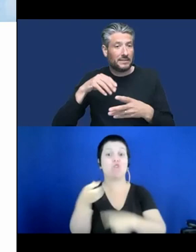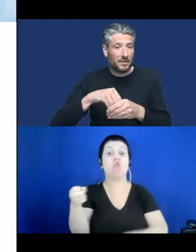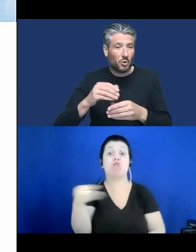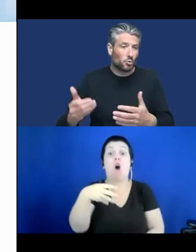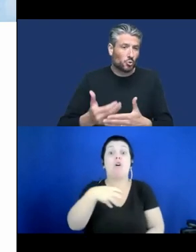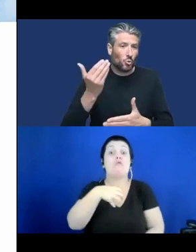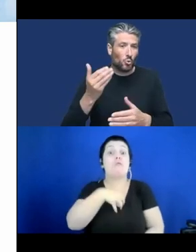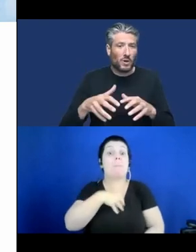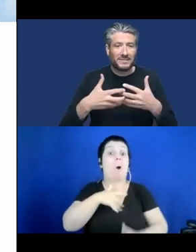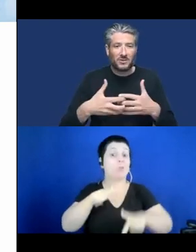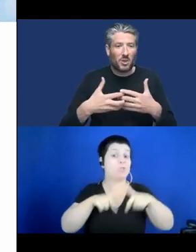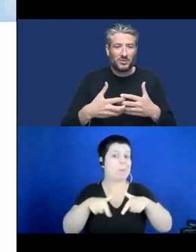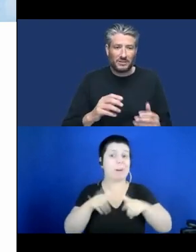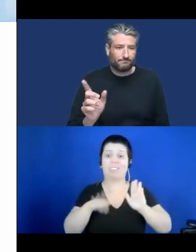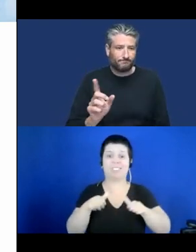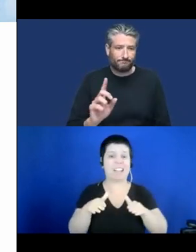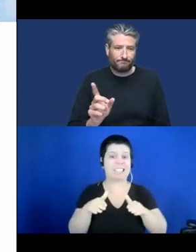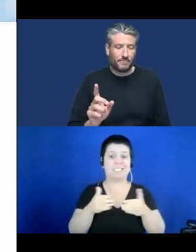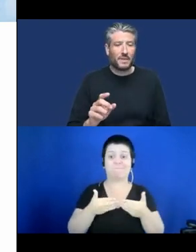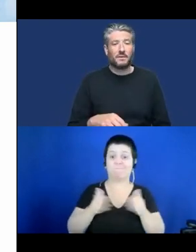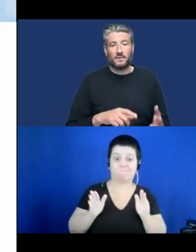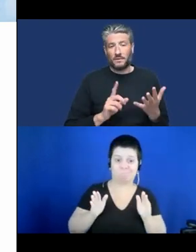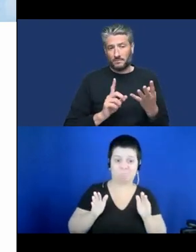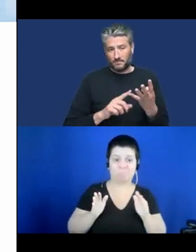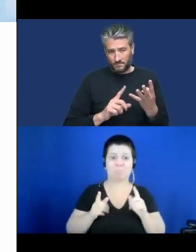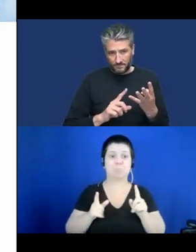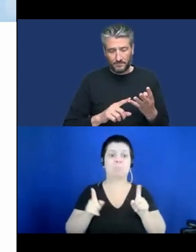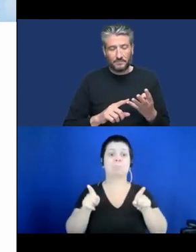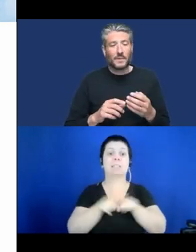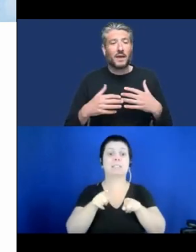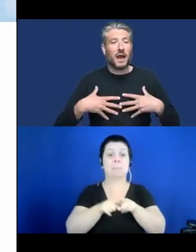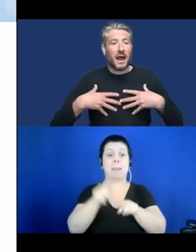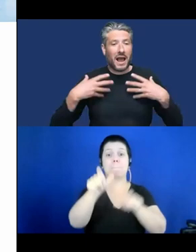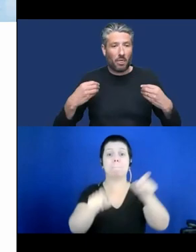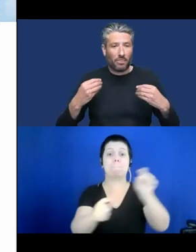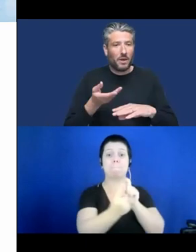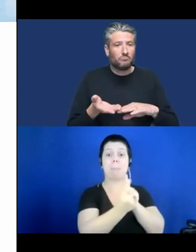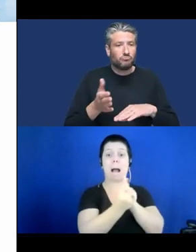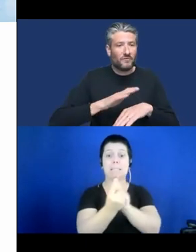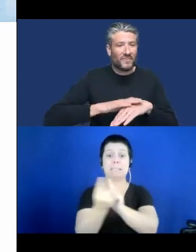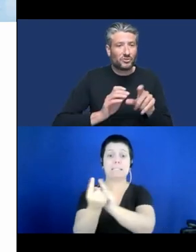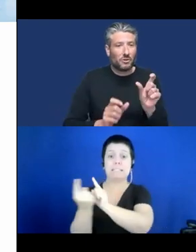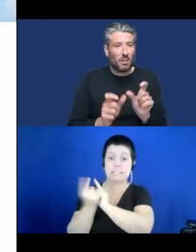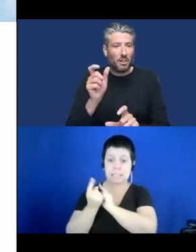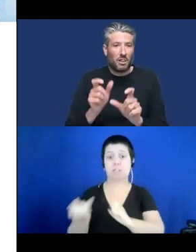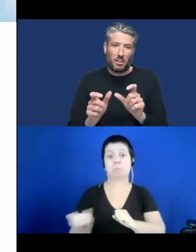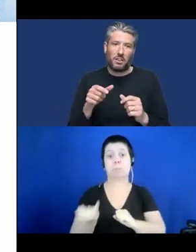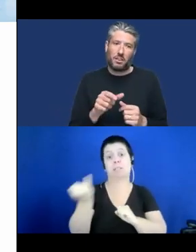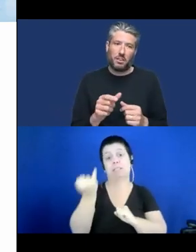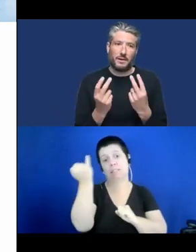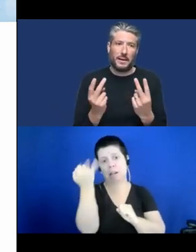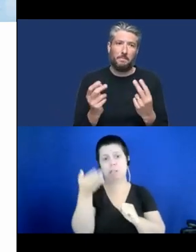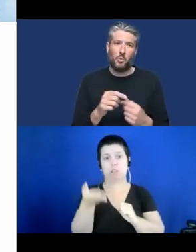healthcare professionals are of course key in the healthcare system and in a system where we are talking